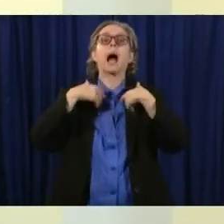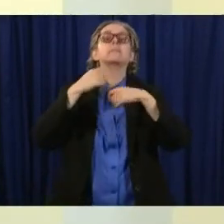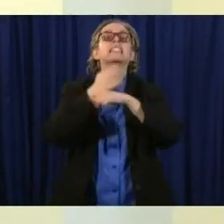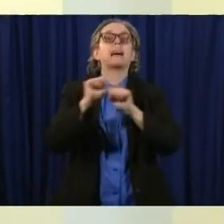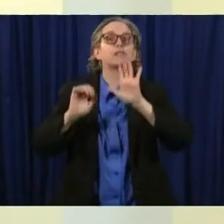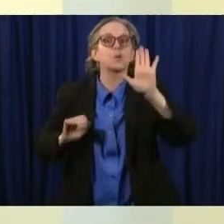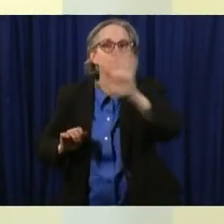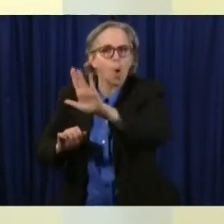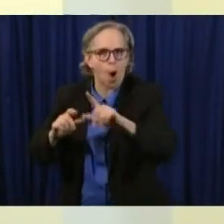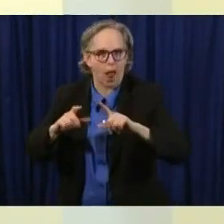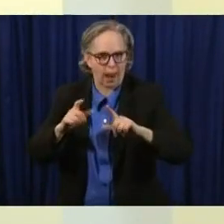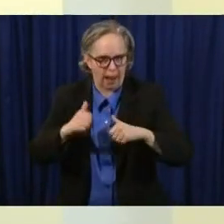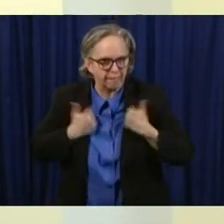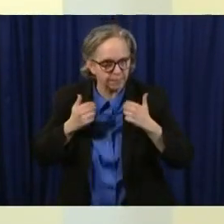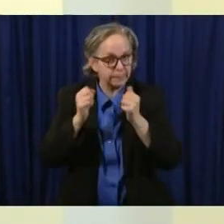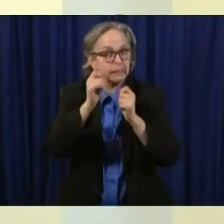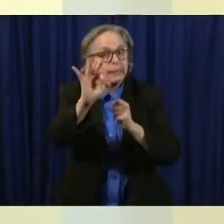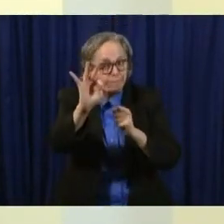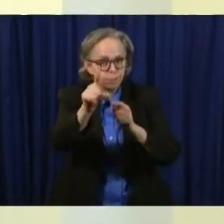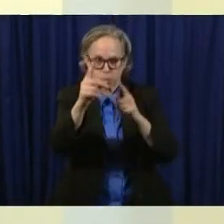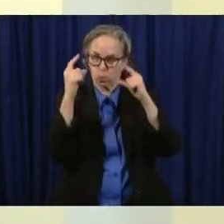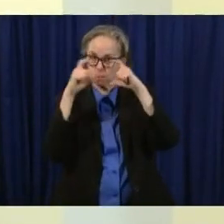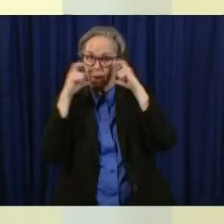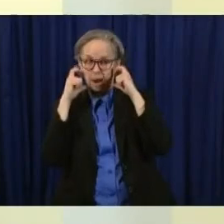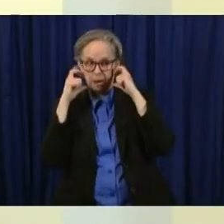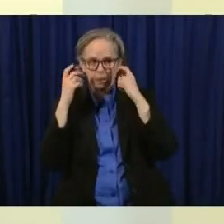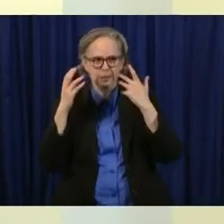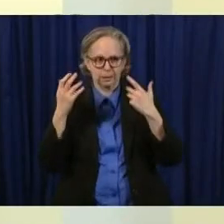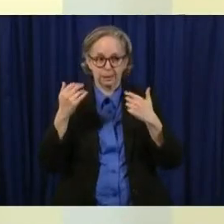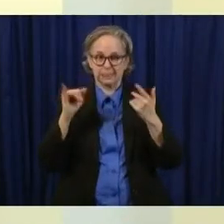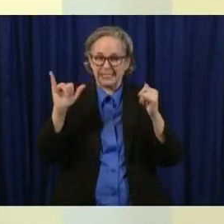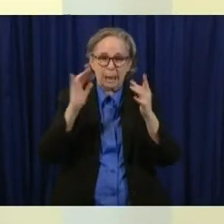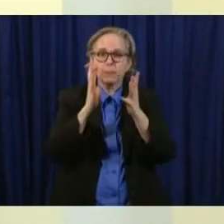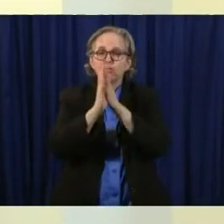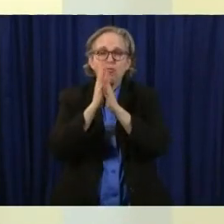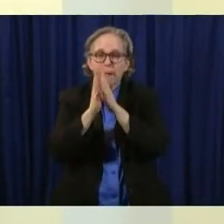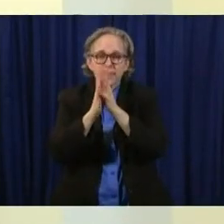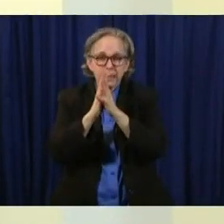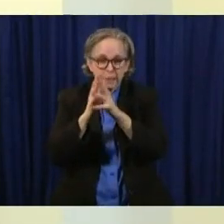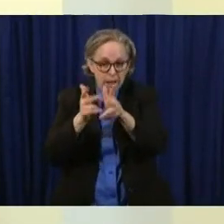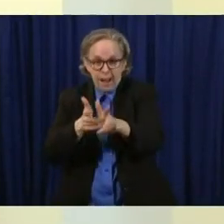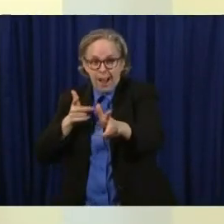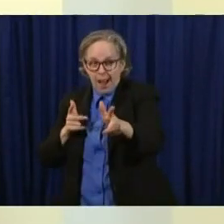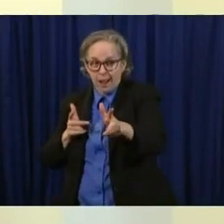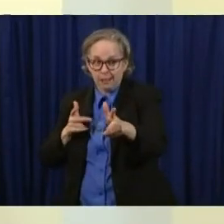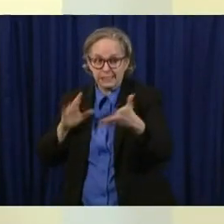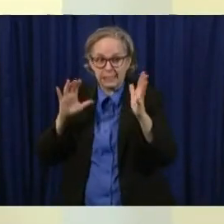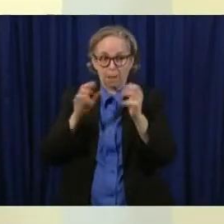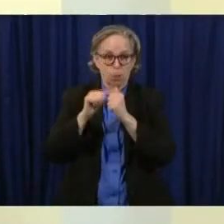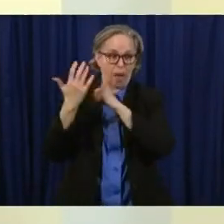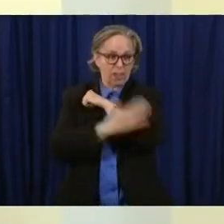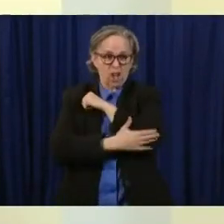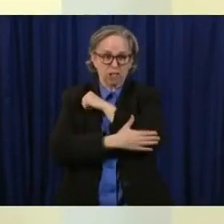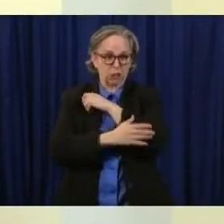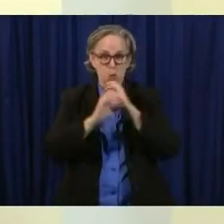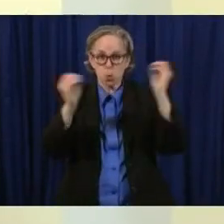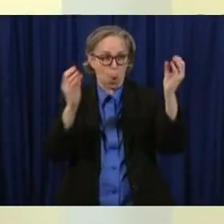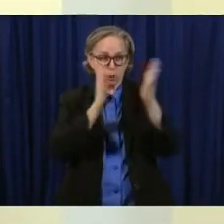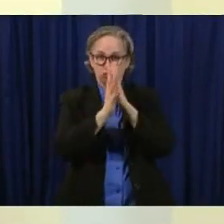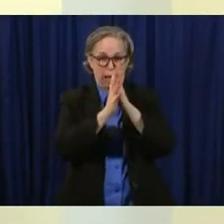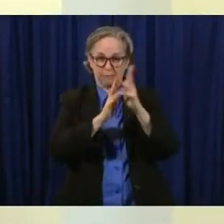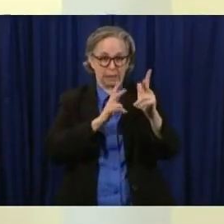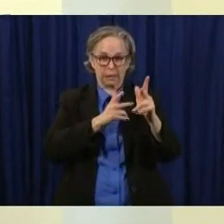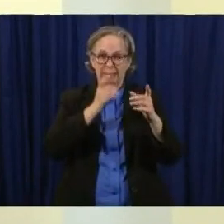there aren't any you know we save lives by following these things so this is something we're going to lean into very heavily